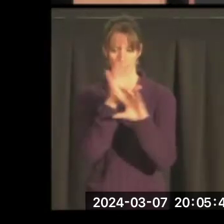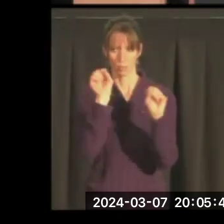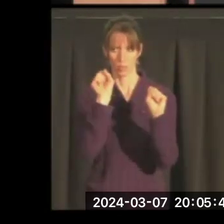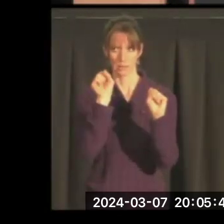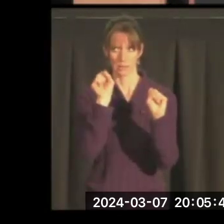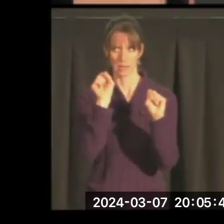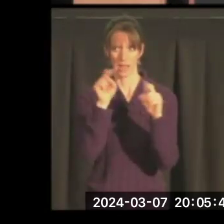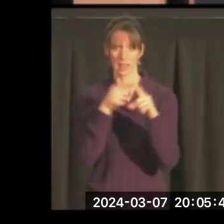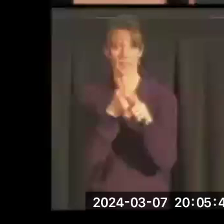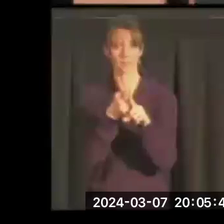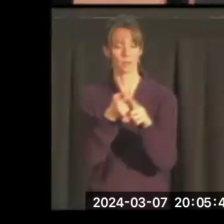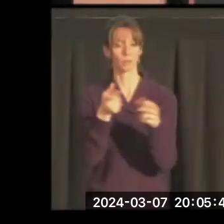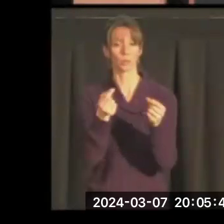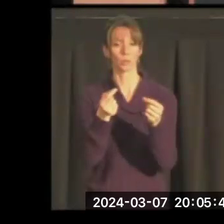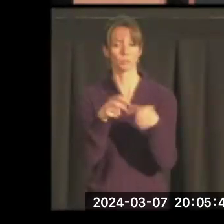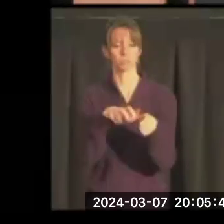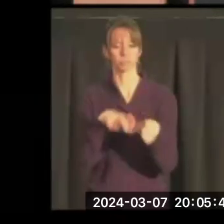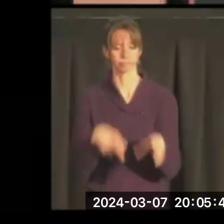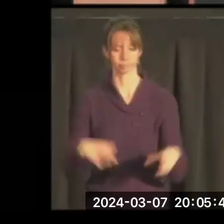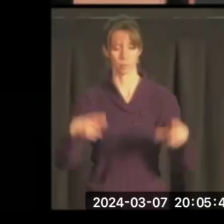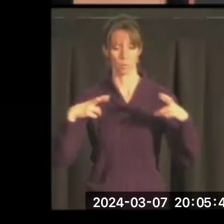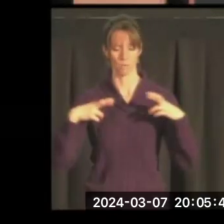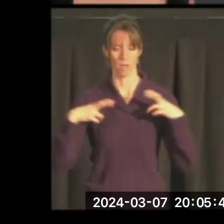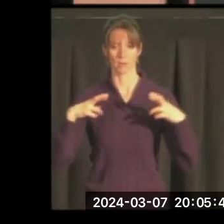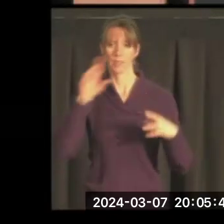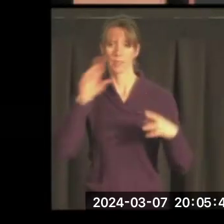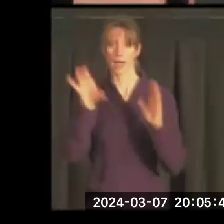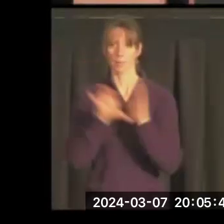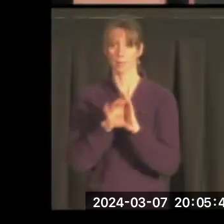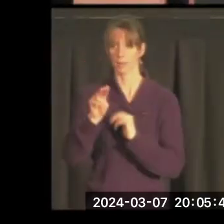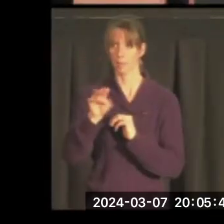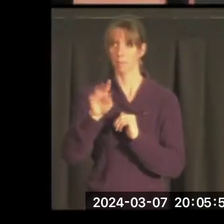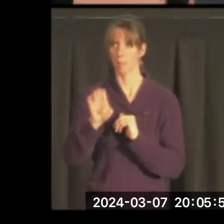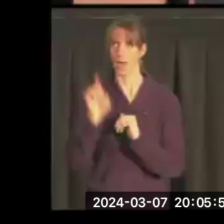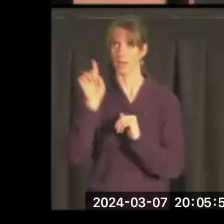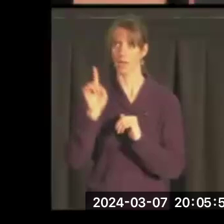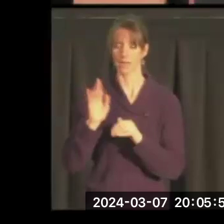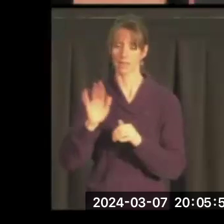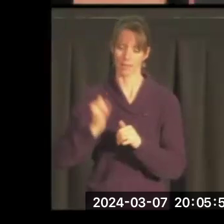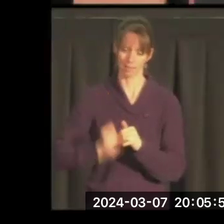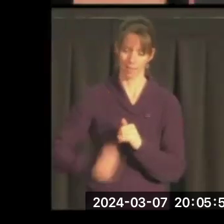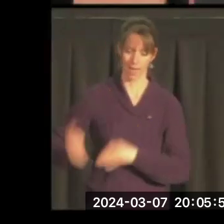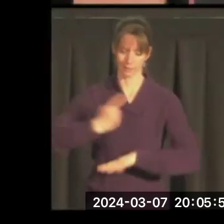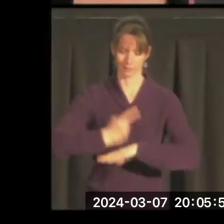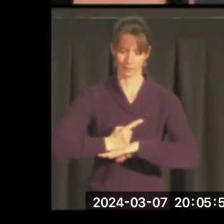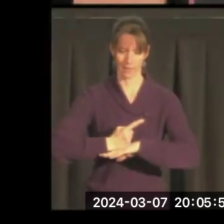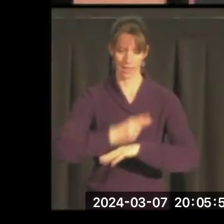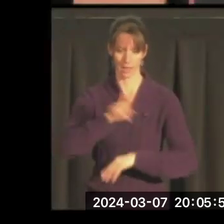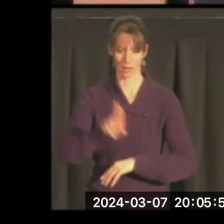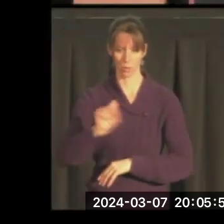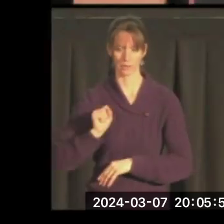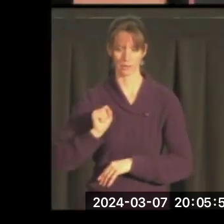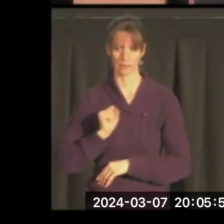And then he retires. This is a photograph of Mike Mansfield on his last day in the U.S. Senate.